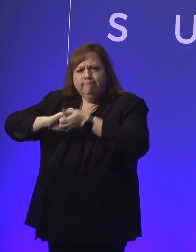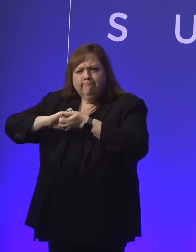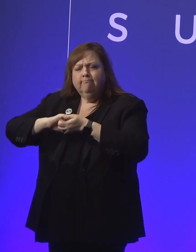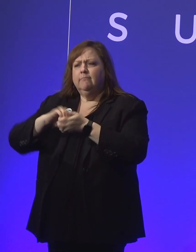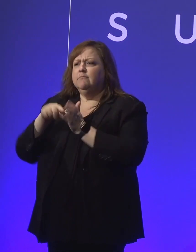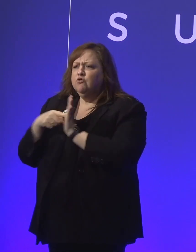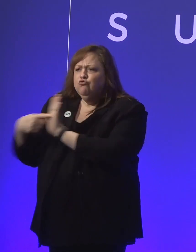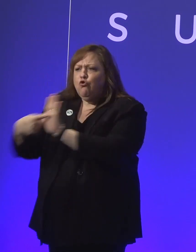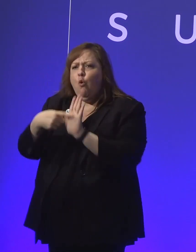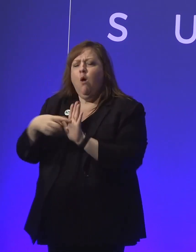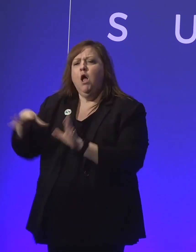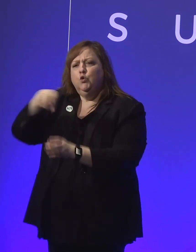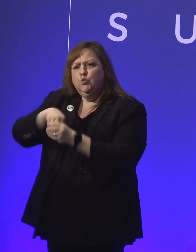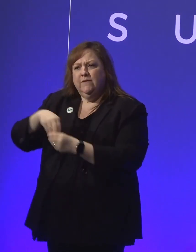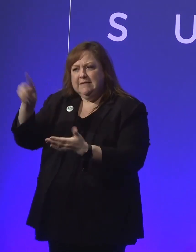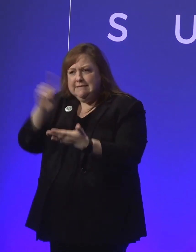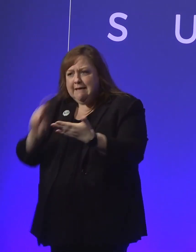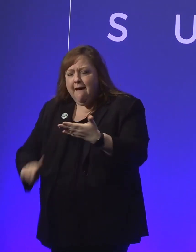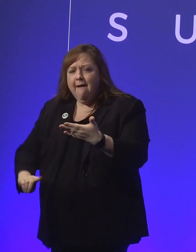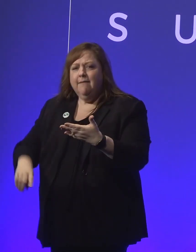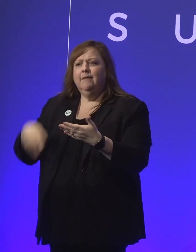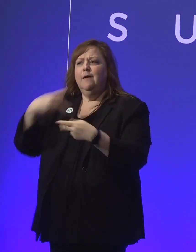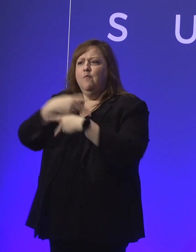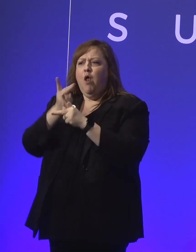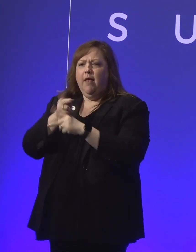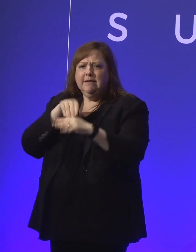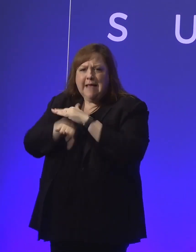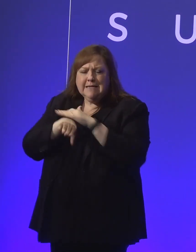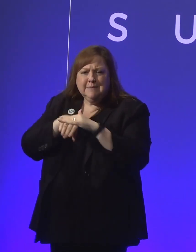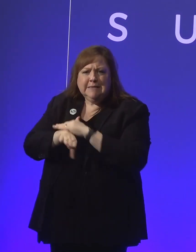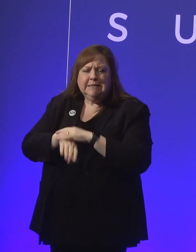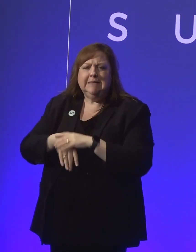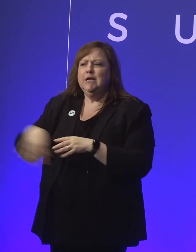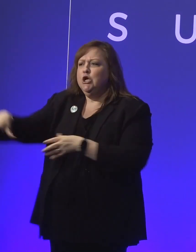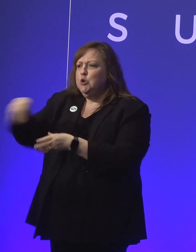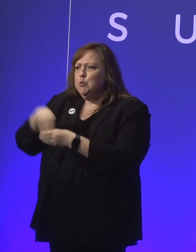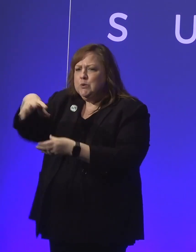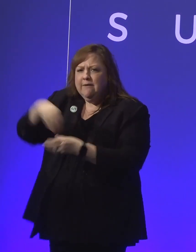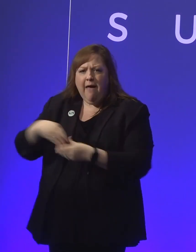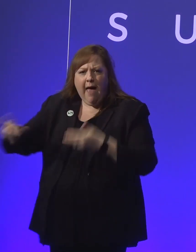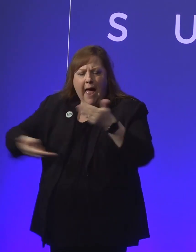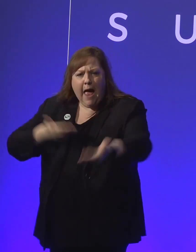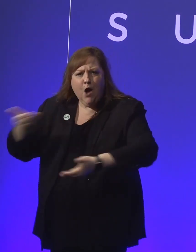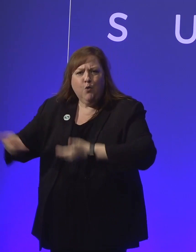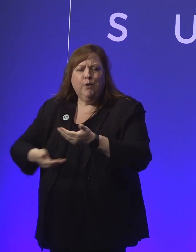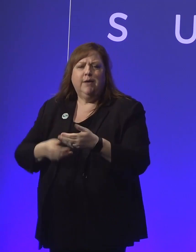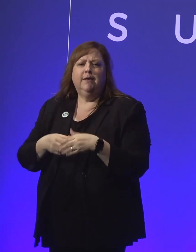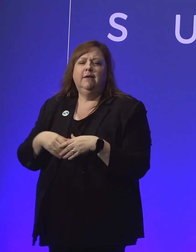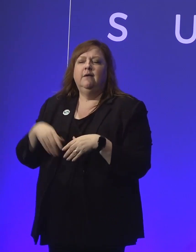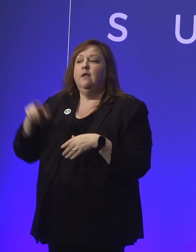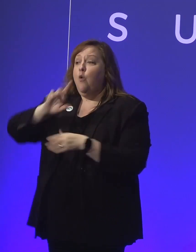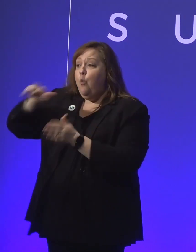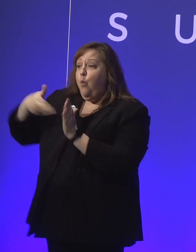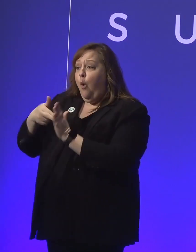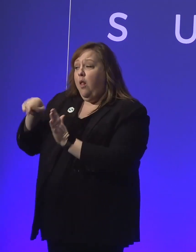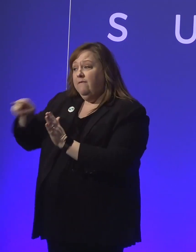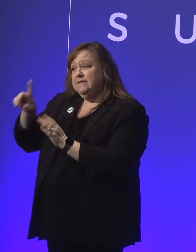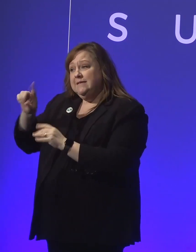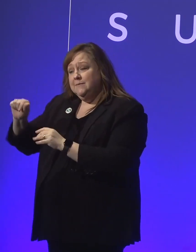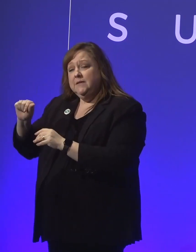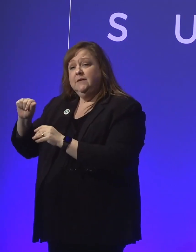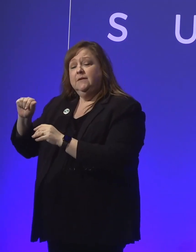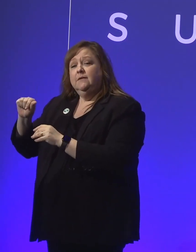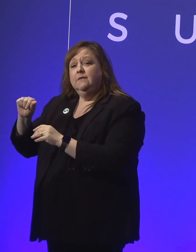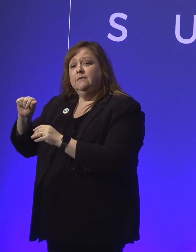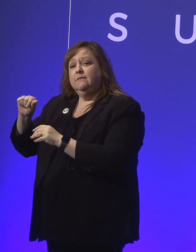design, product accessibility, inclusive hiring practices, role of disability employee resource groups